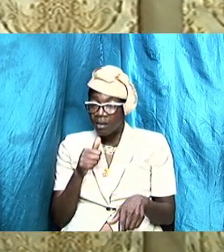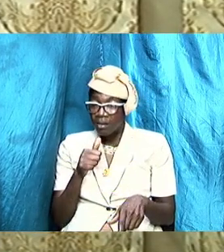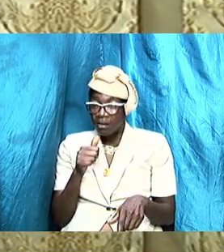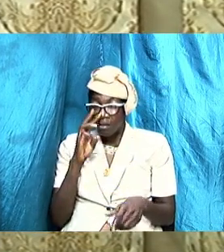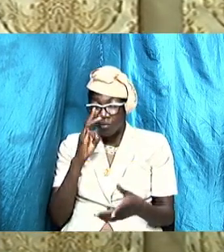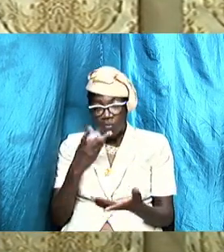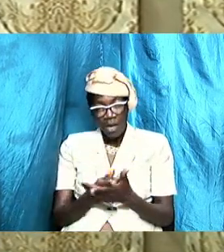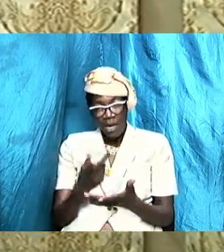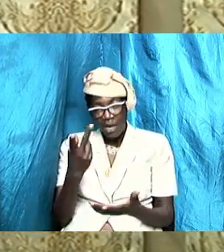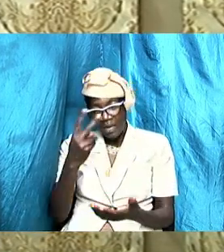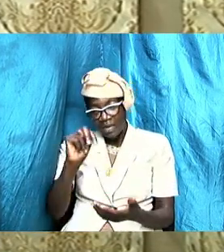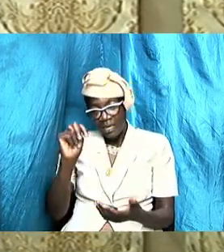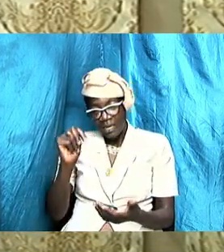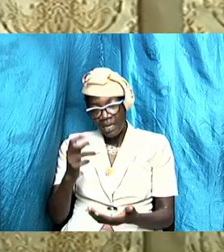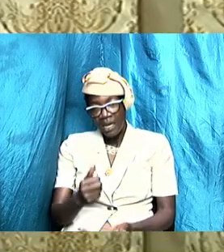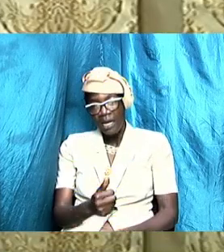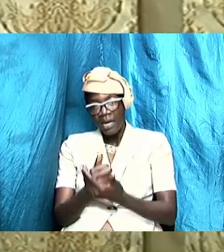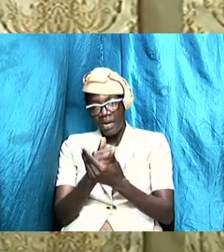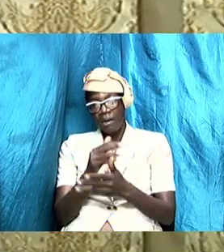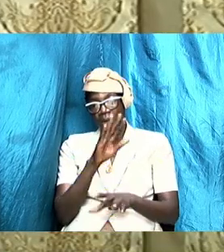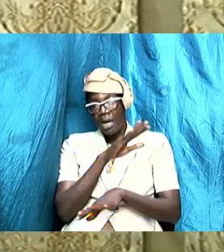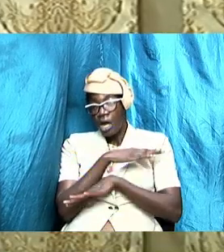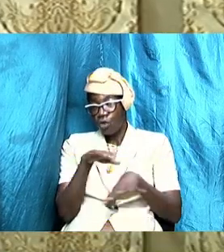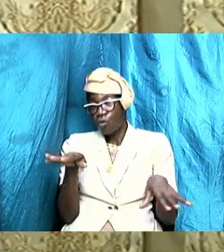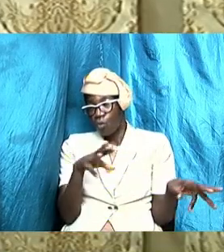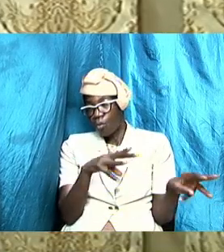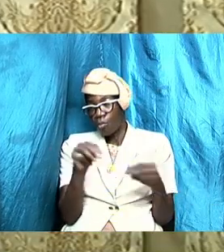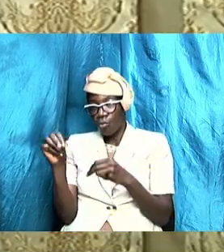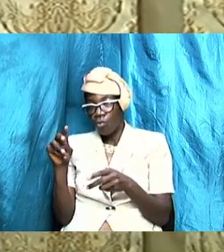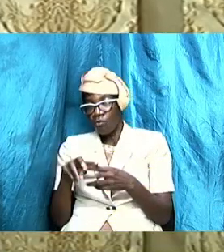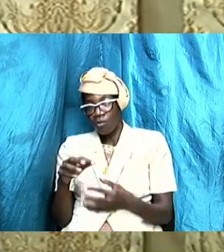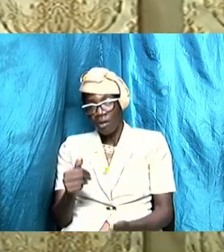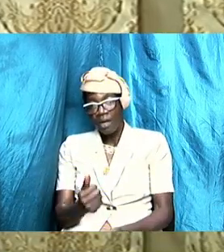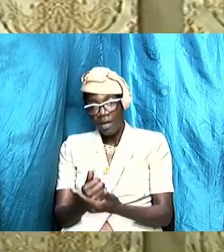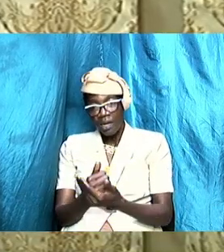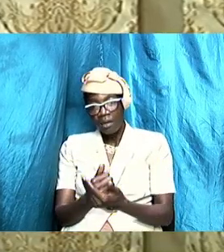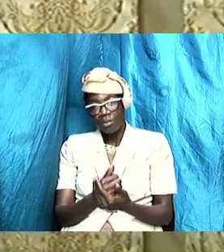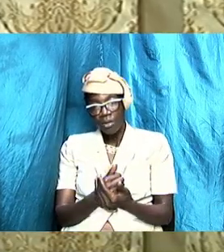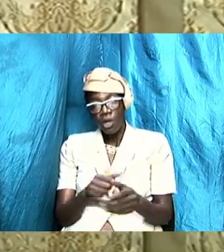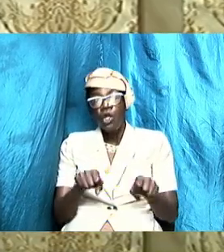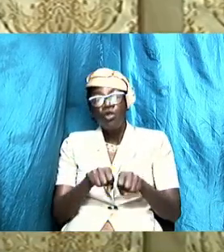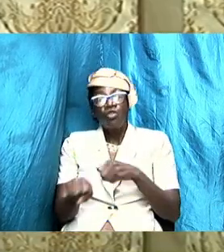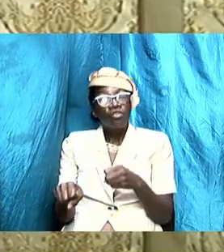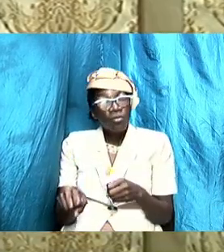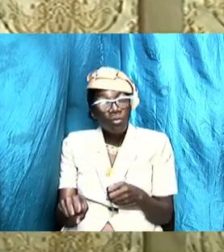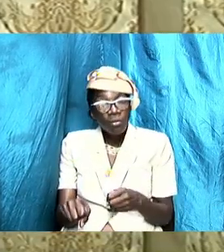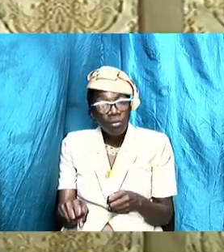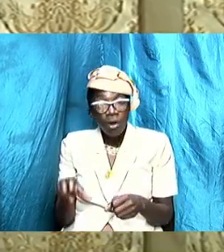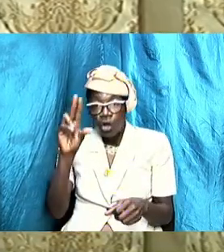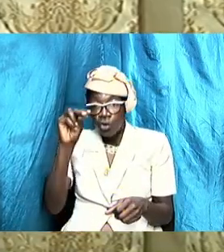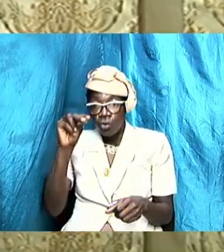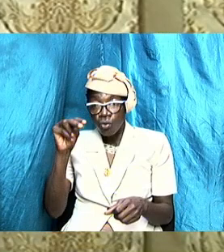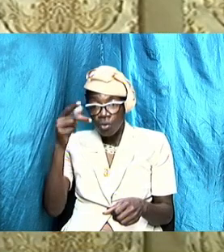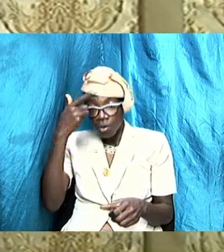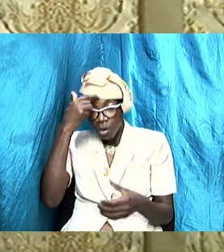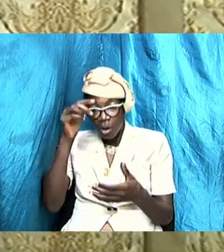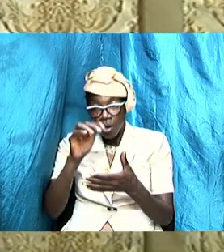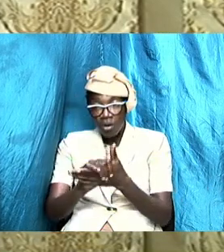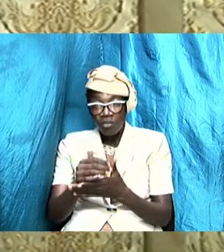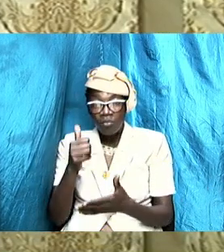and don't move to assist and therefore no husband and wife